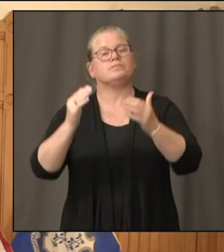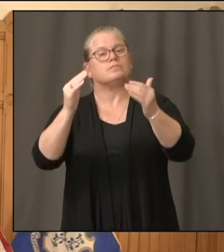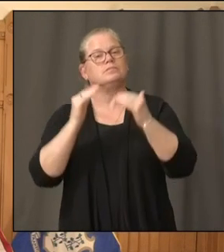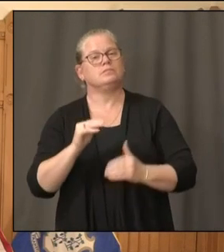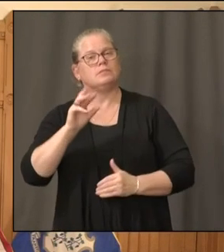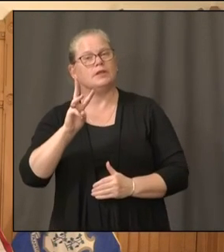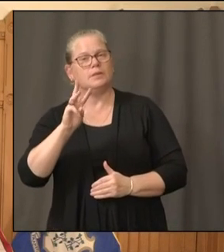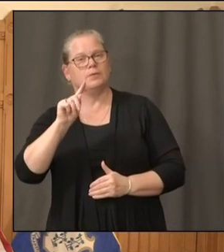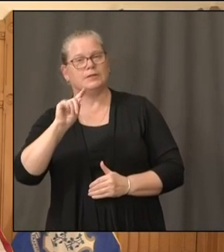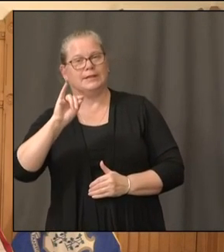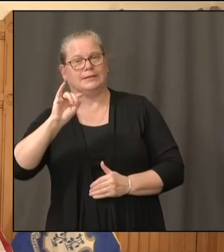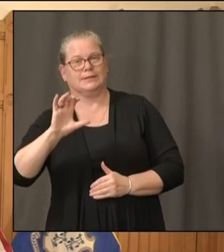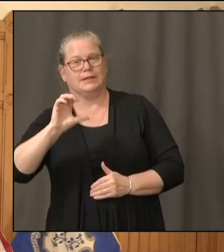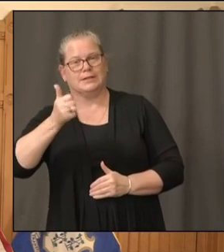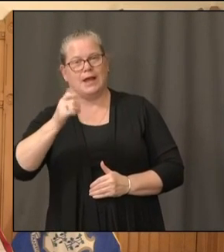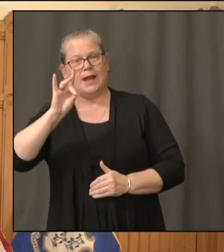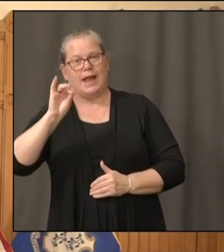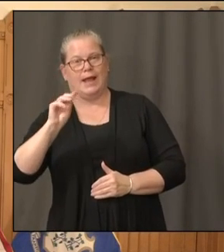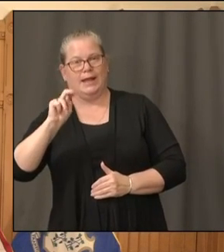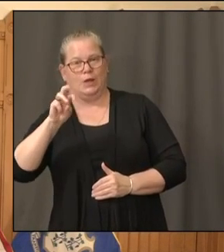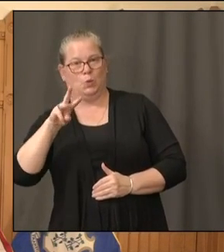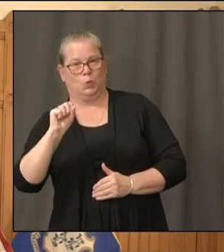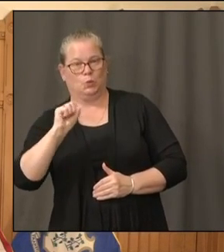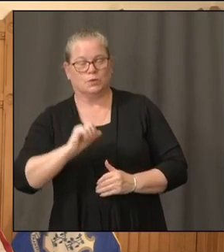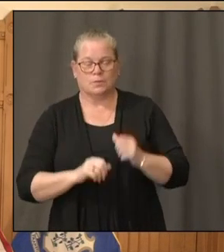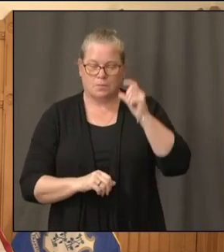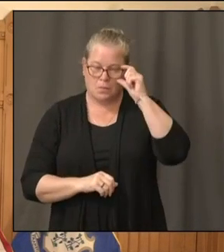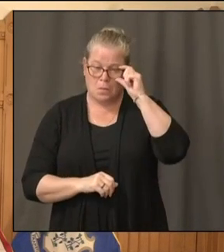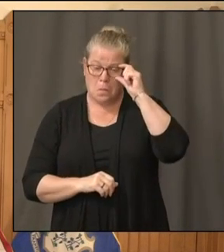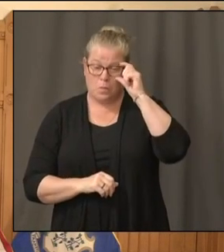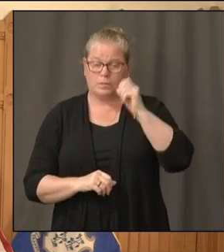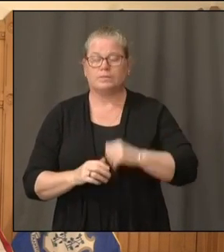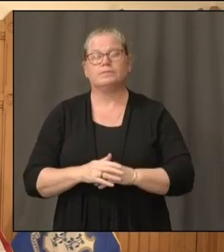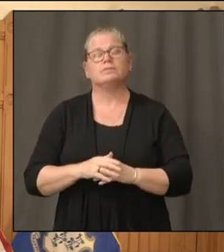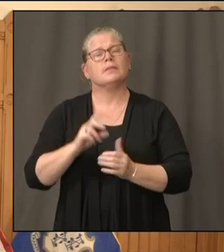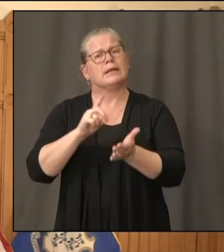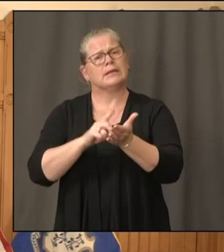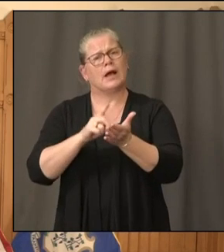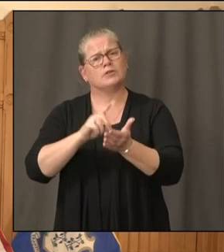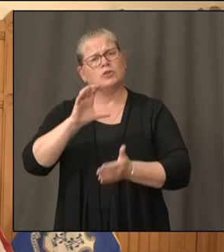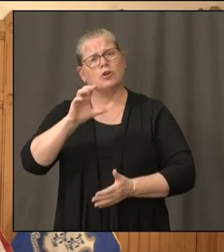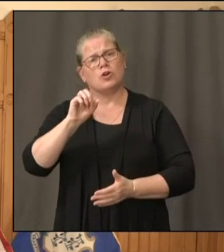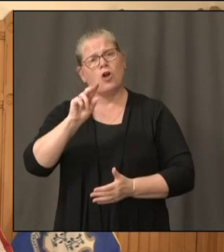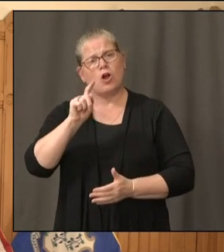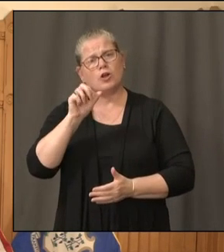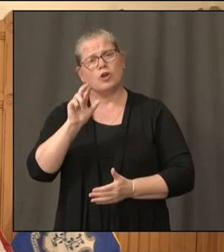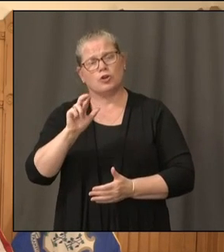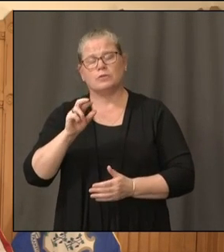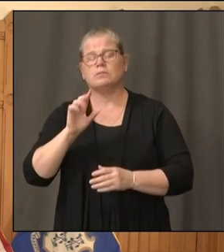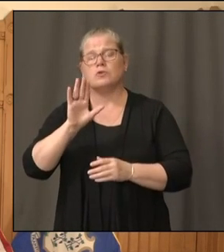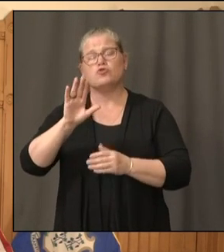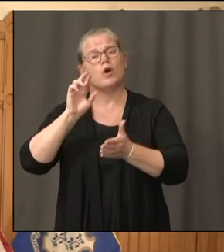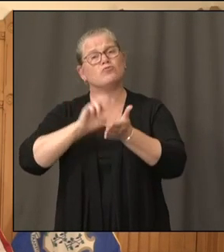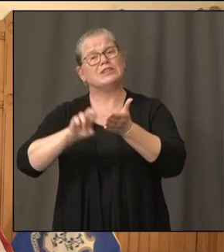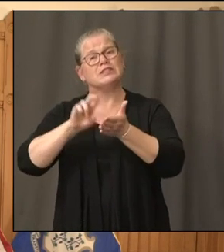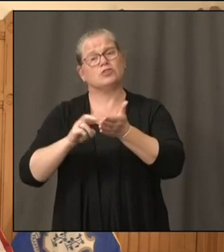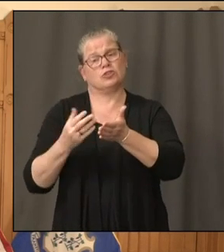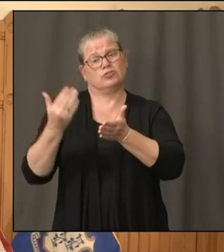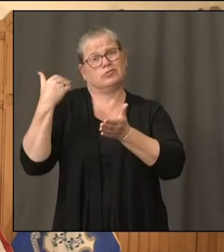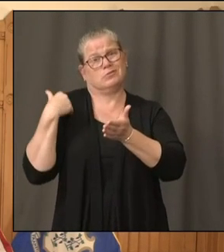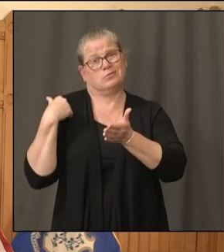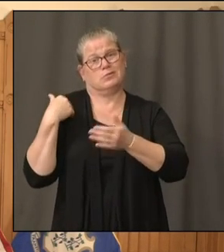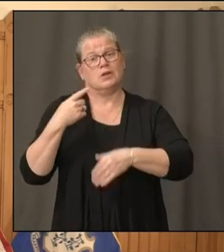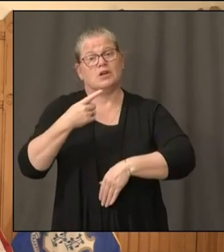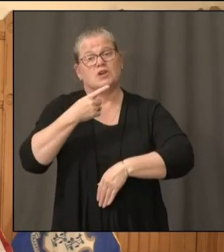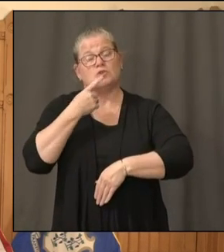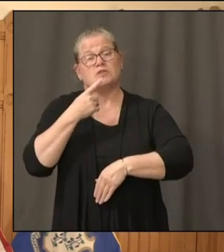Good afternoon, Dr. Carter, based on your research early on, you said there might be 100 cases